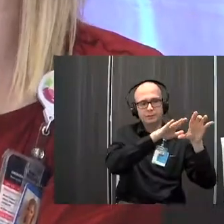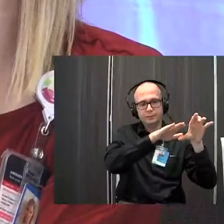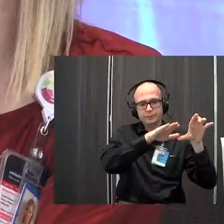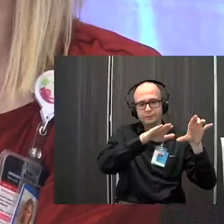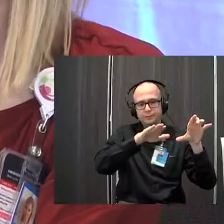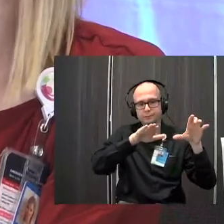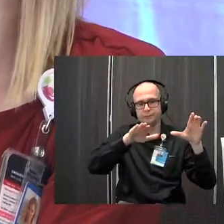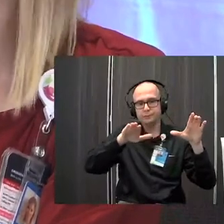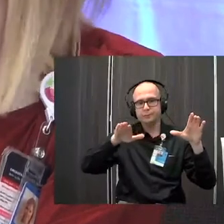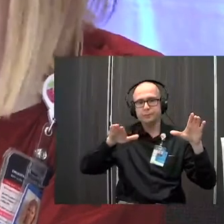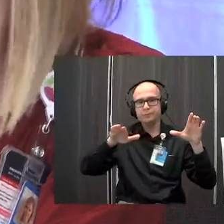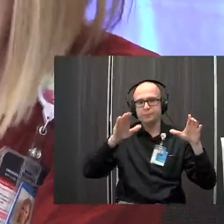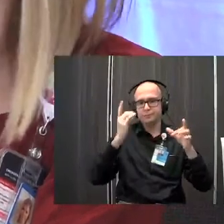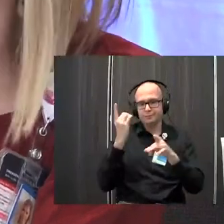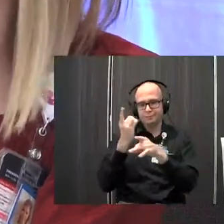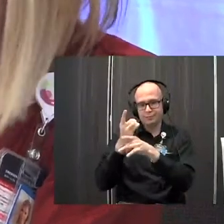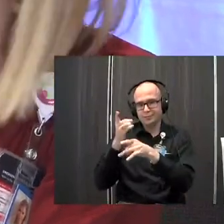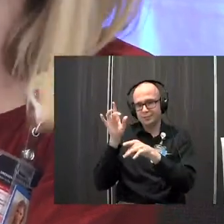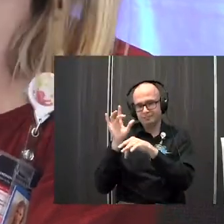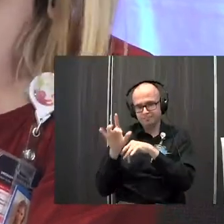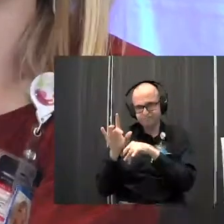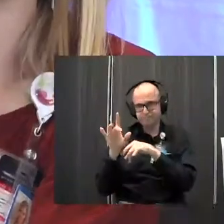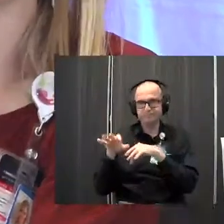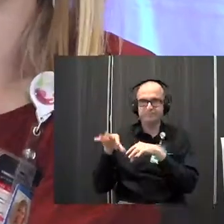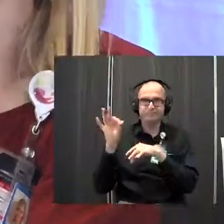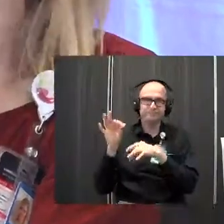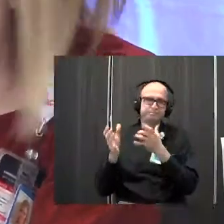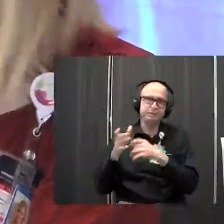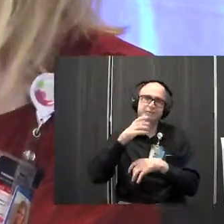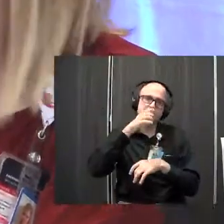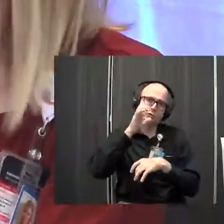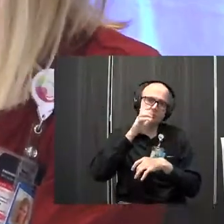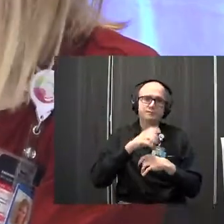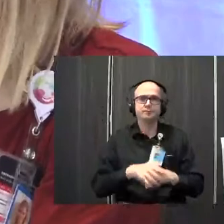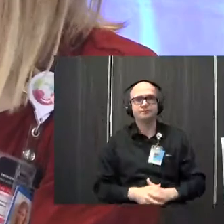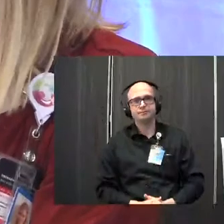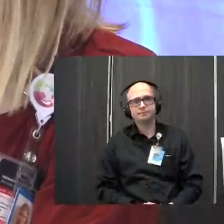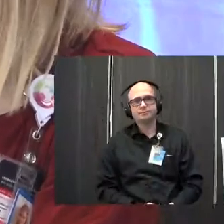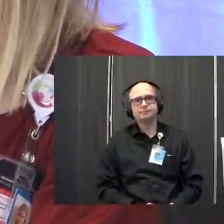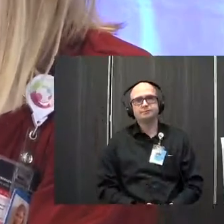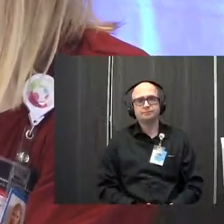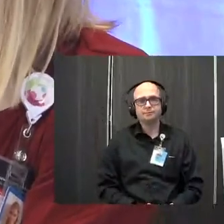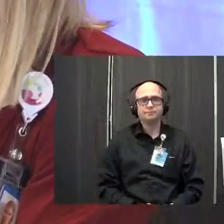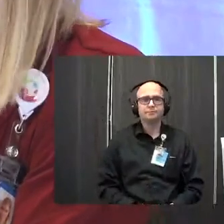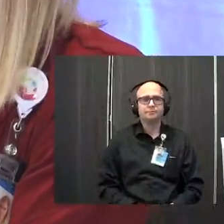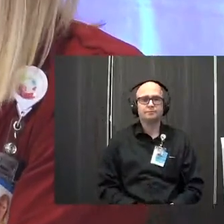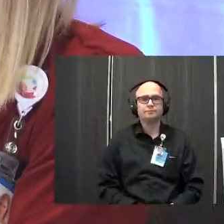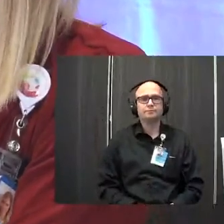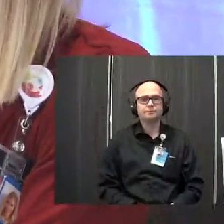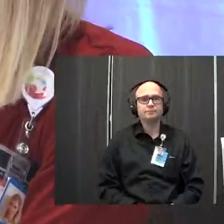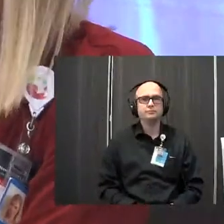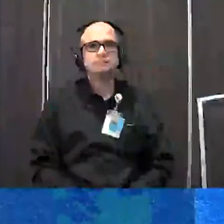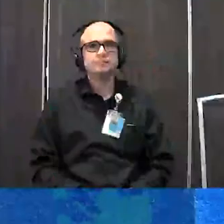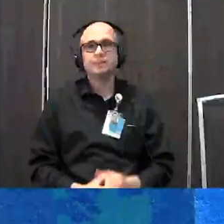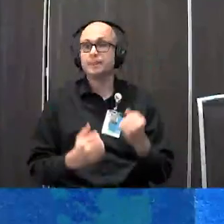move over to the correct target to find maybe drink drink so so that is a support